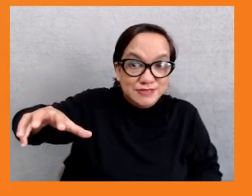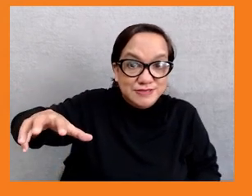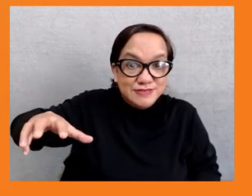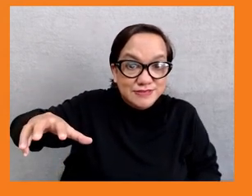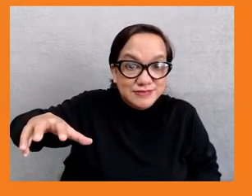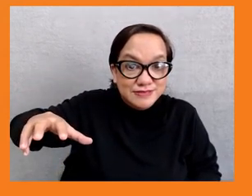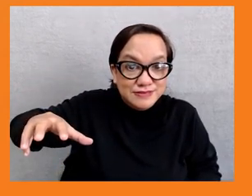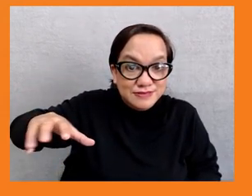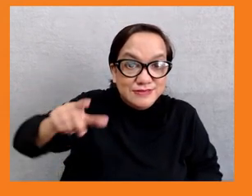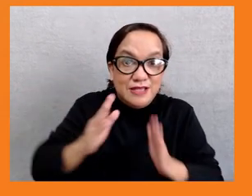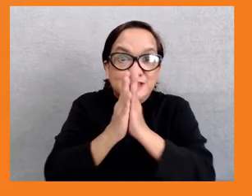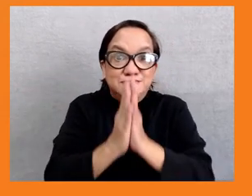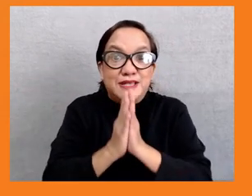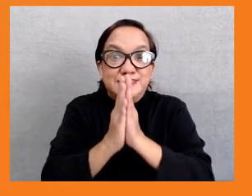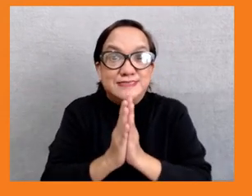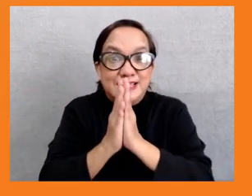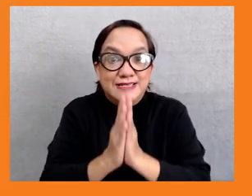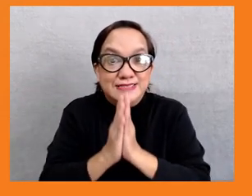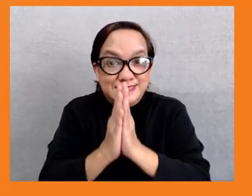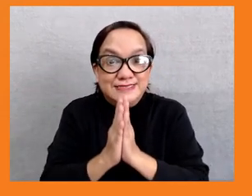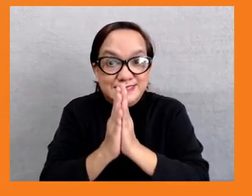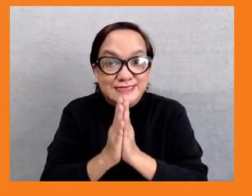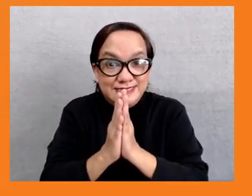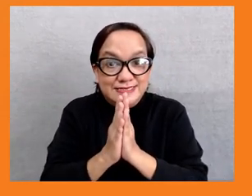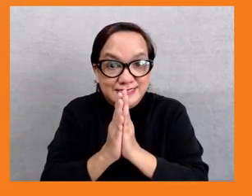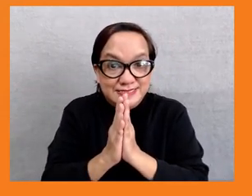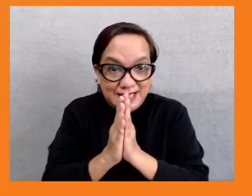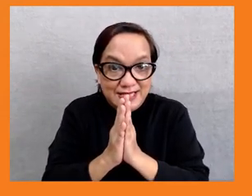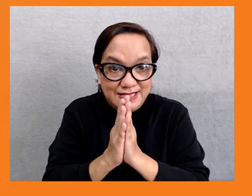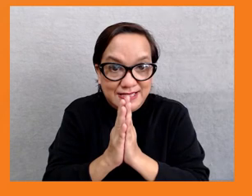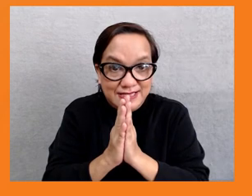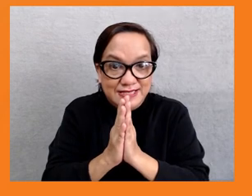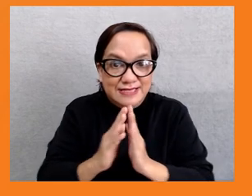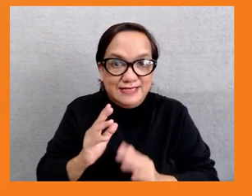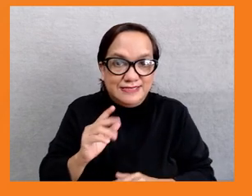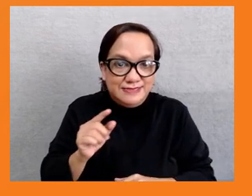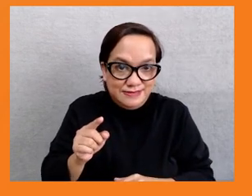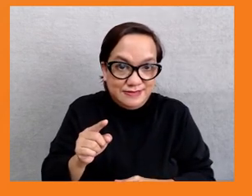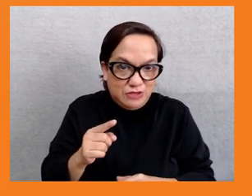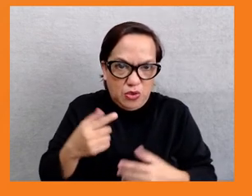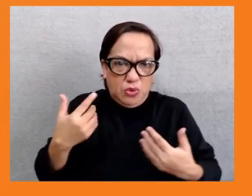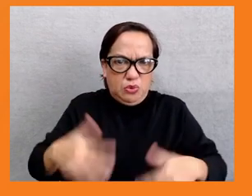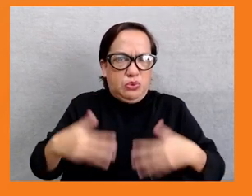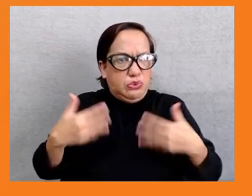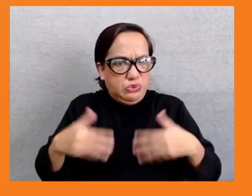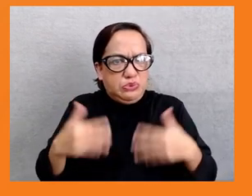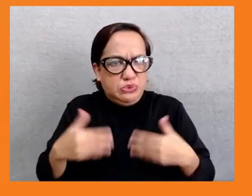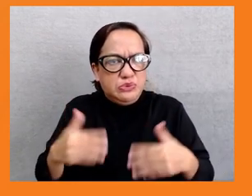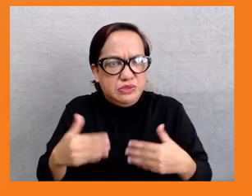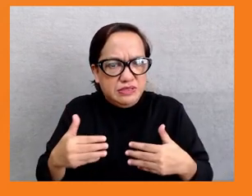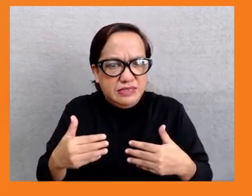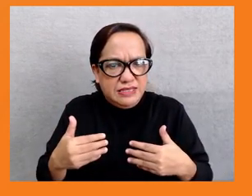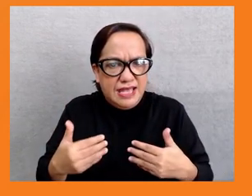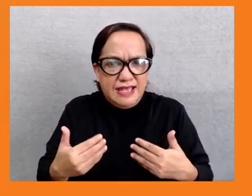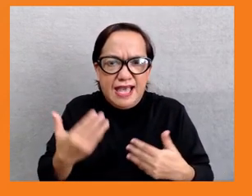and Kyrgyzstan came out best. And in particular, it was notable from that, that poor commitment to reducing inequality led